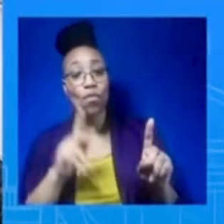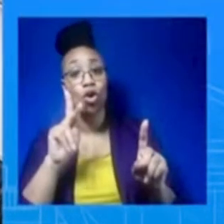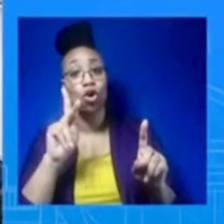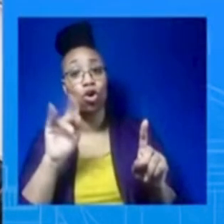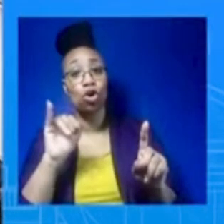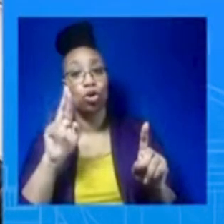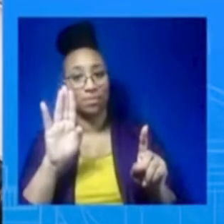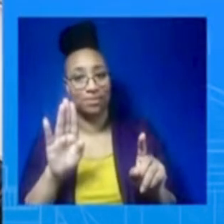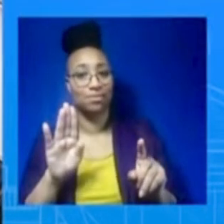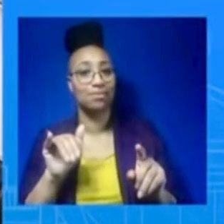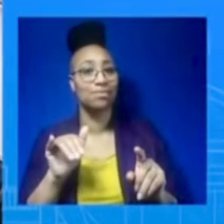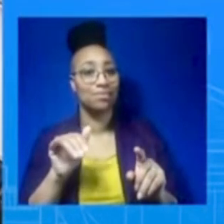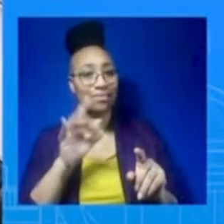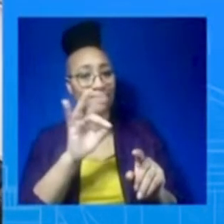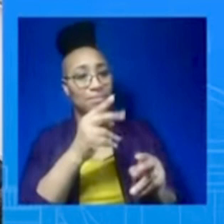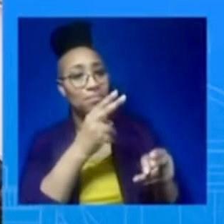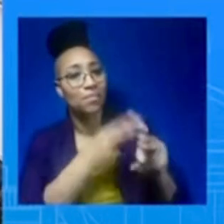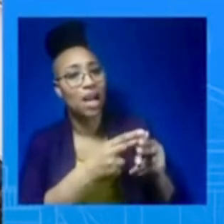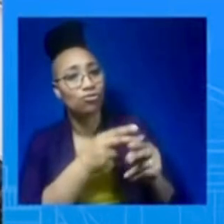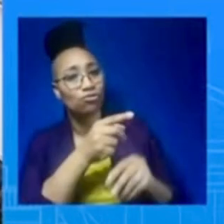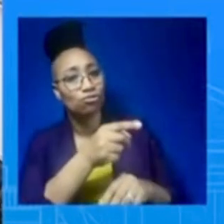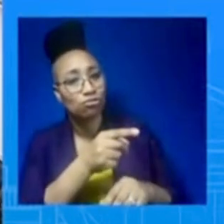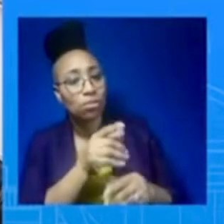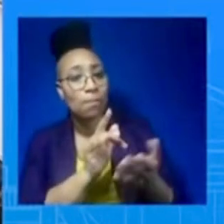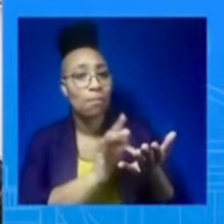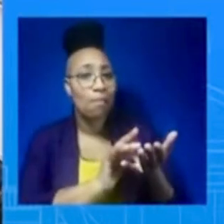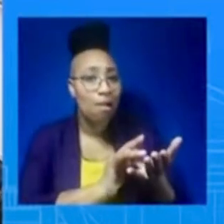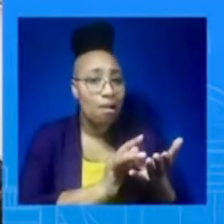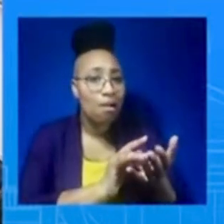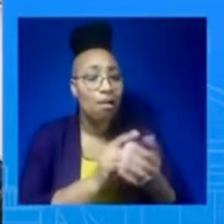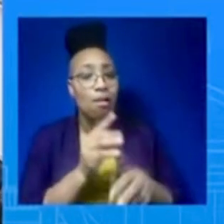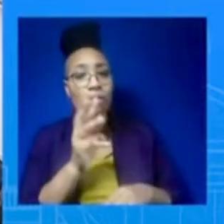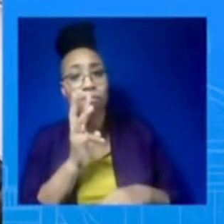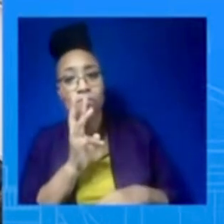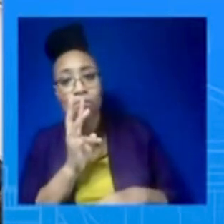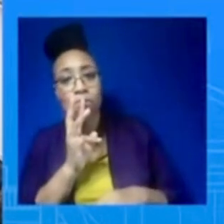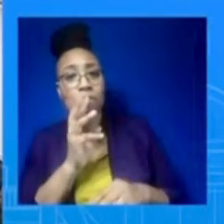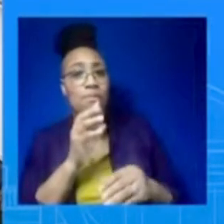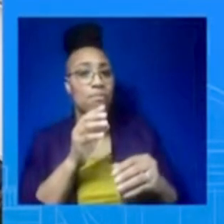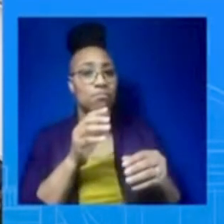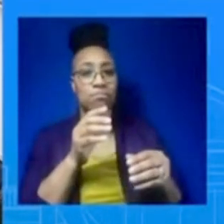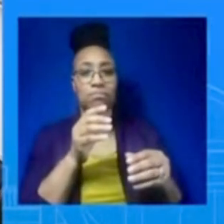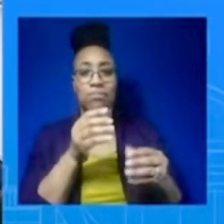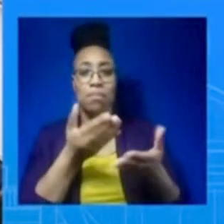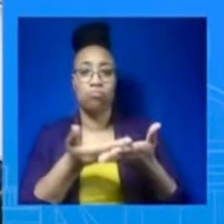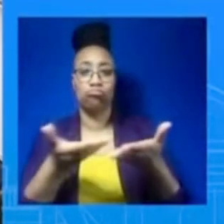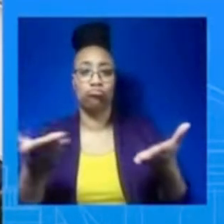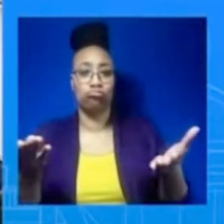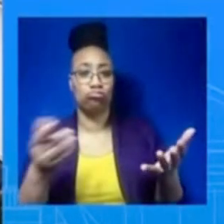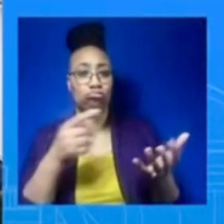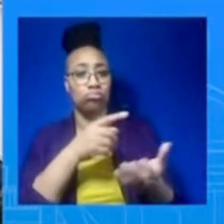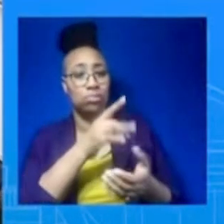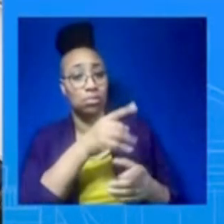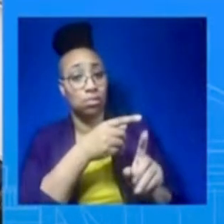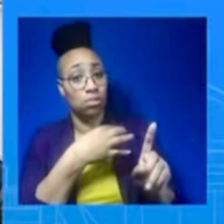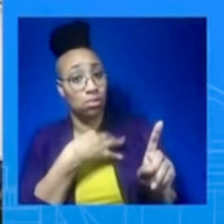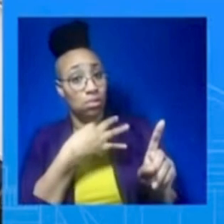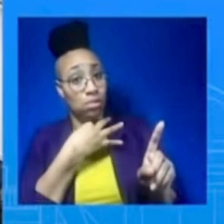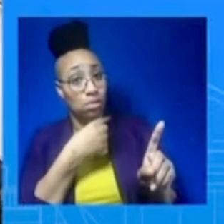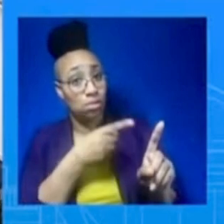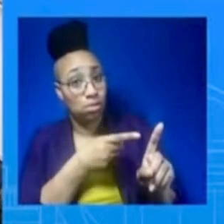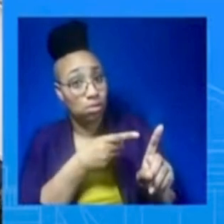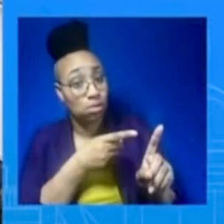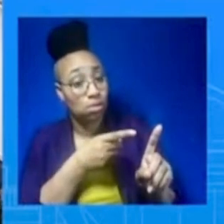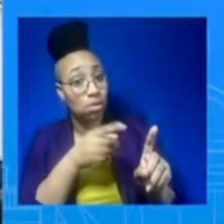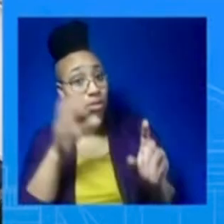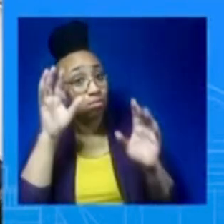the U.S. security assistance to Ukraine. Last year when he was in Poland, he met with refugees. That was a big part of his message there. How much of this